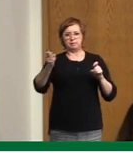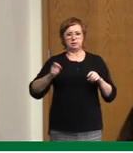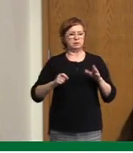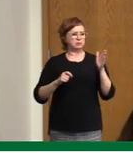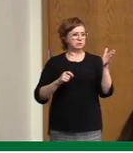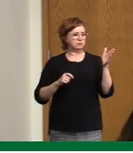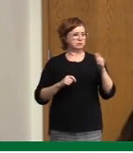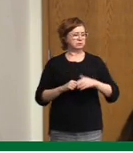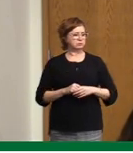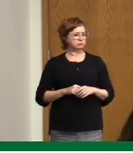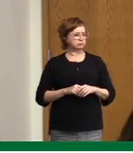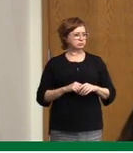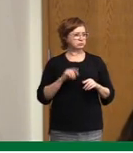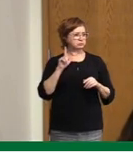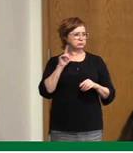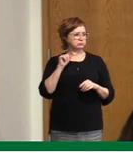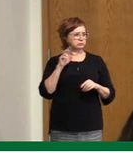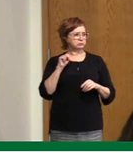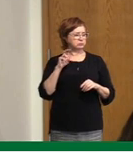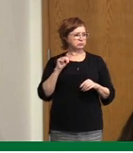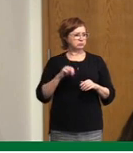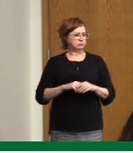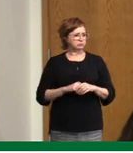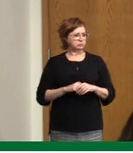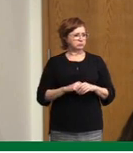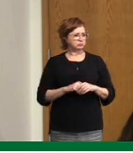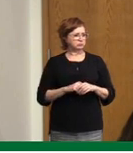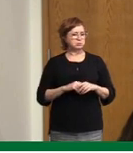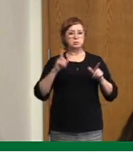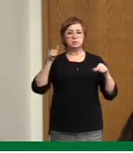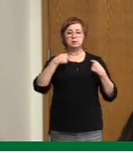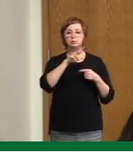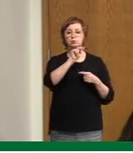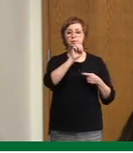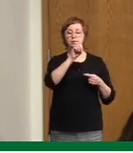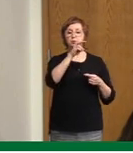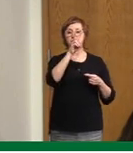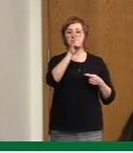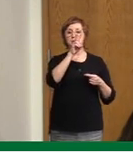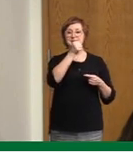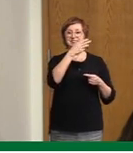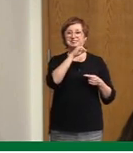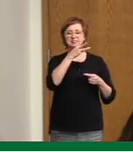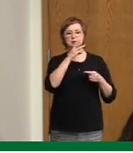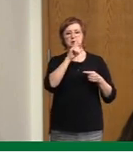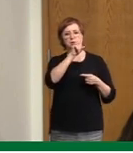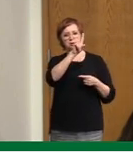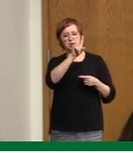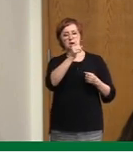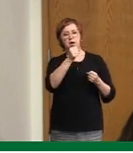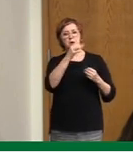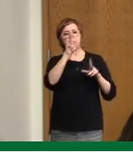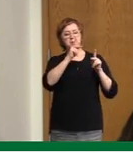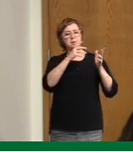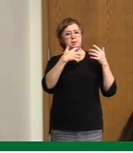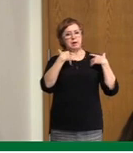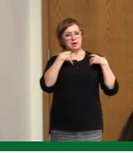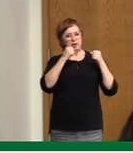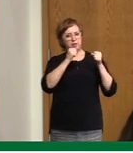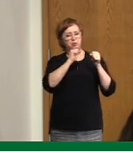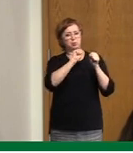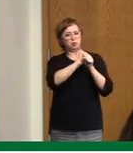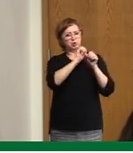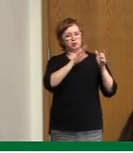Since November 16th, we've had, I think, 120 healthcare workers test positive, and I'm assuming that means a lot more self-isolating.